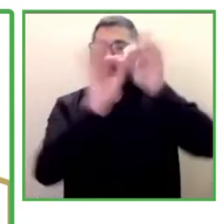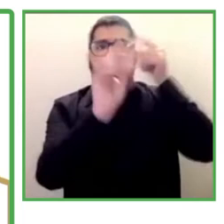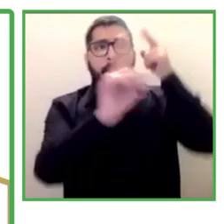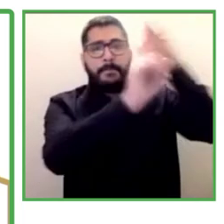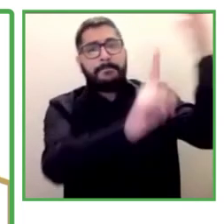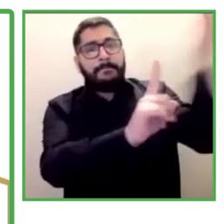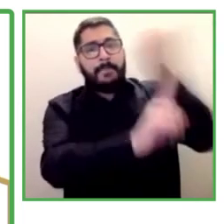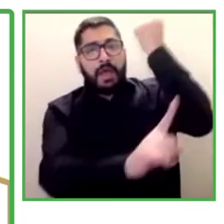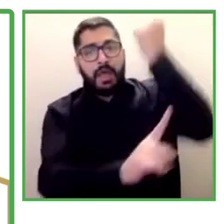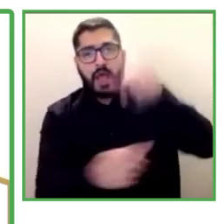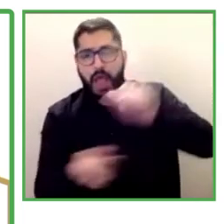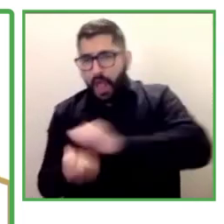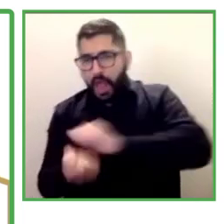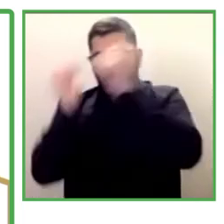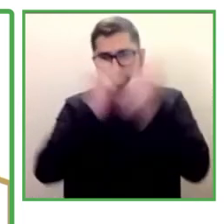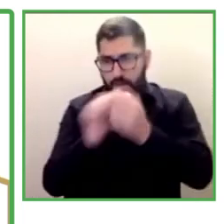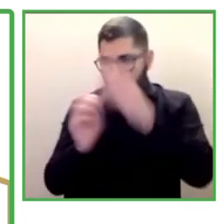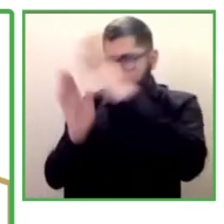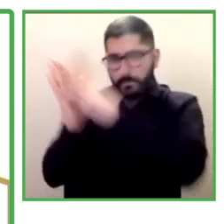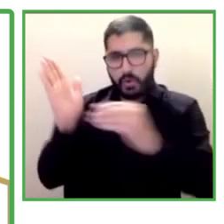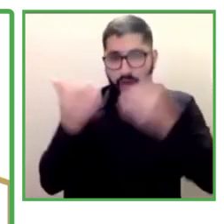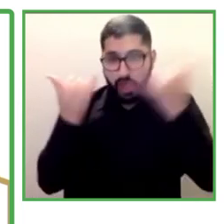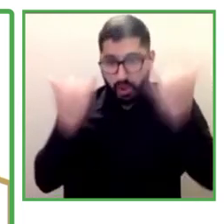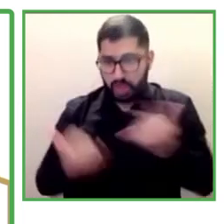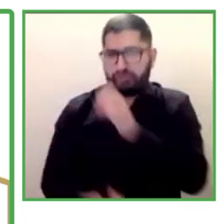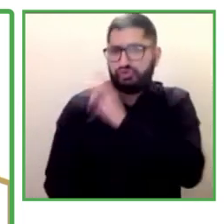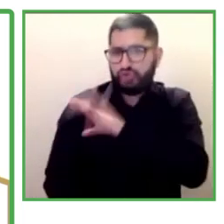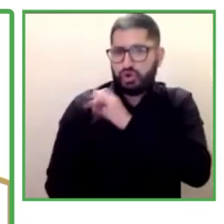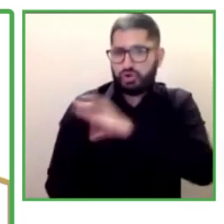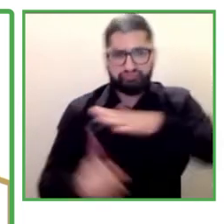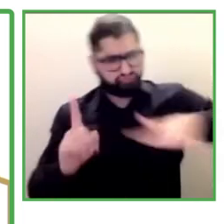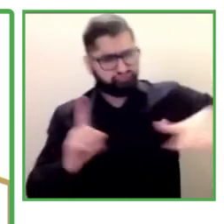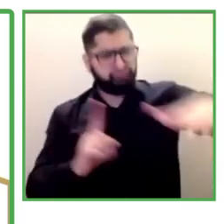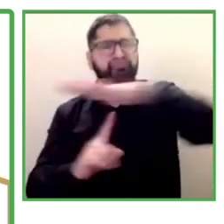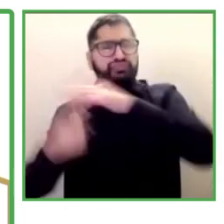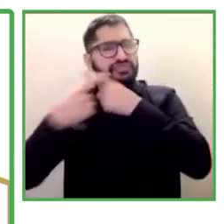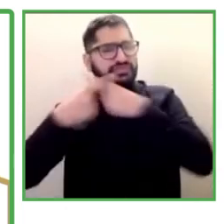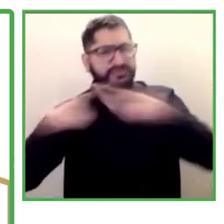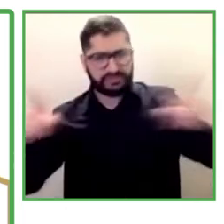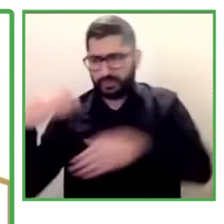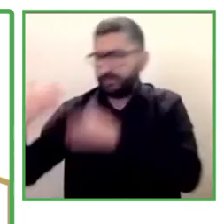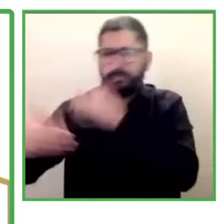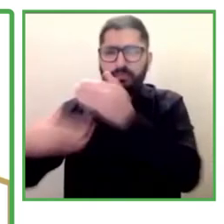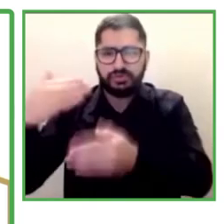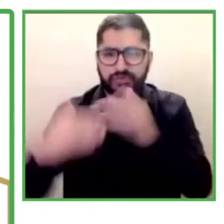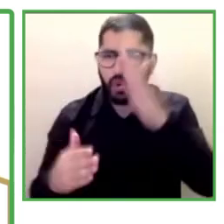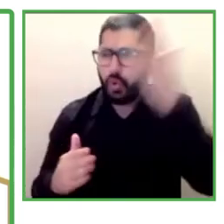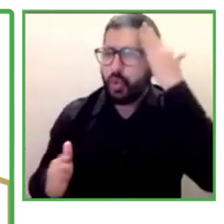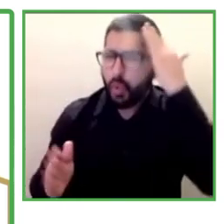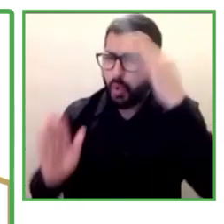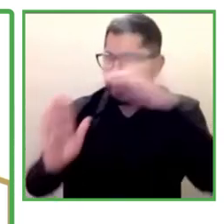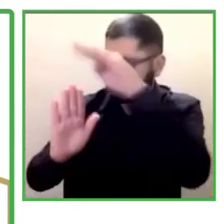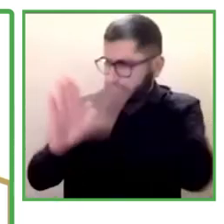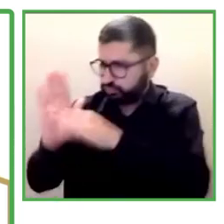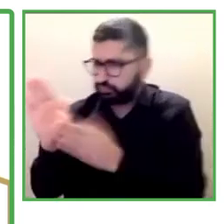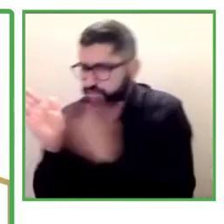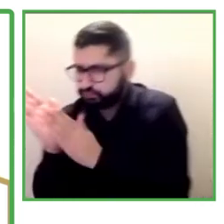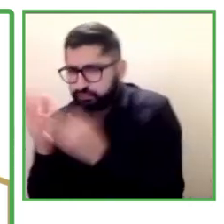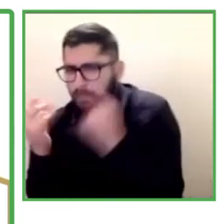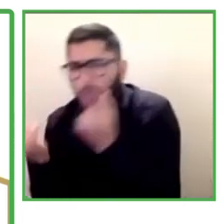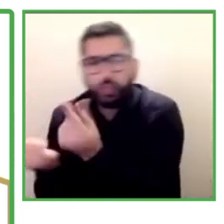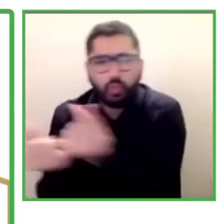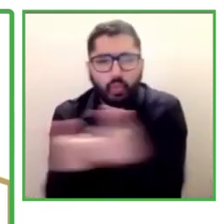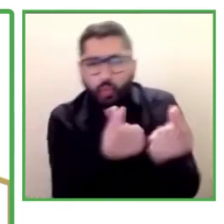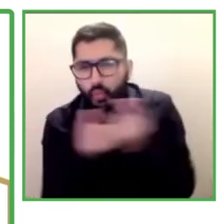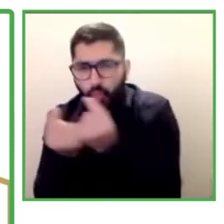been to adjust the model to the Chilean reality. So, in the pilot process that we saw, we were permanently